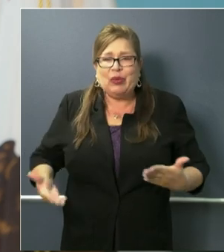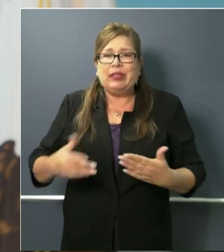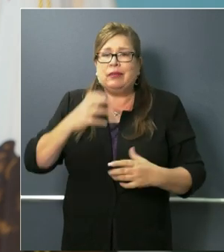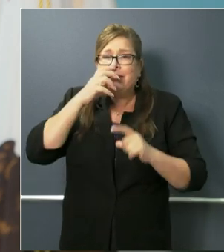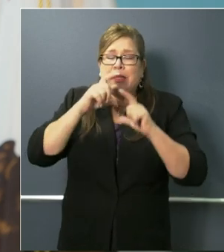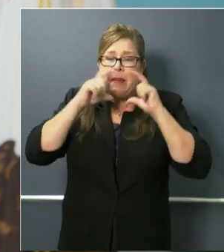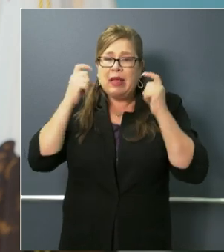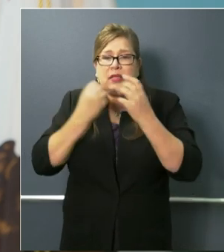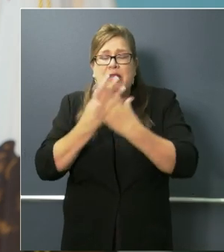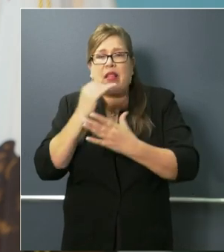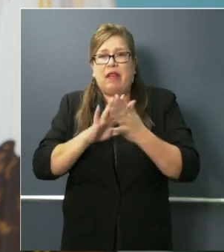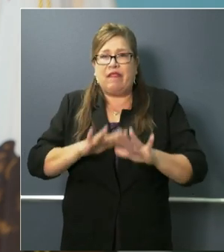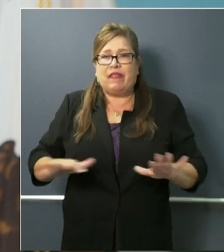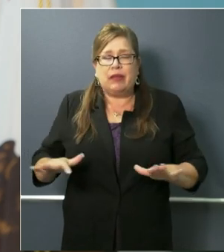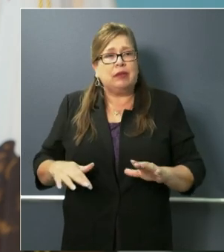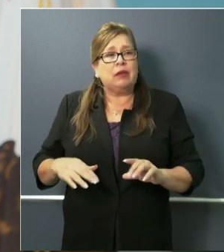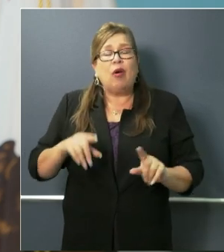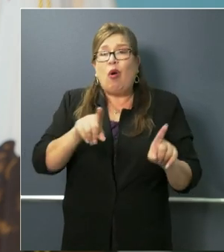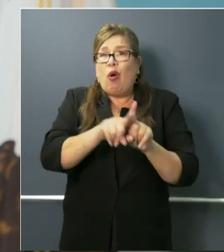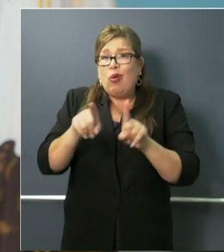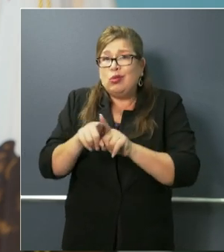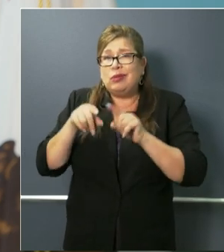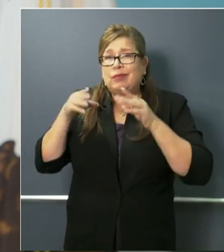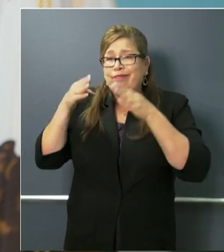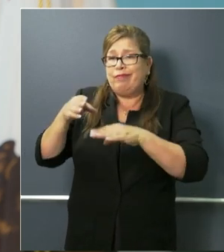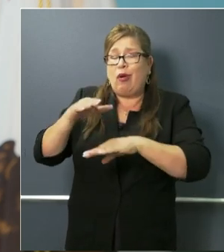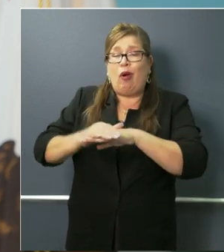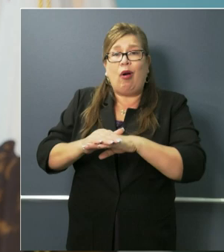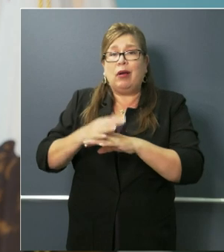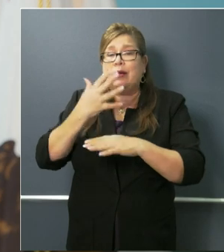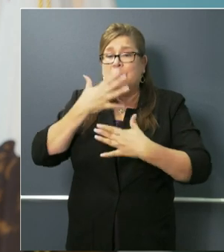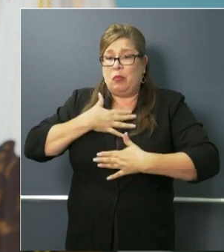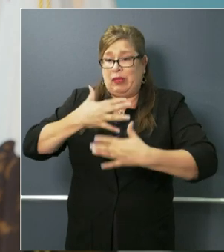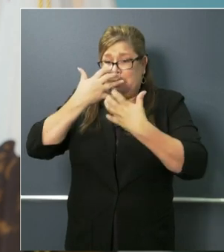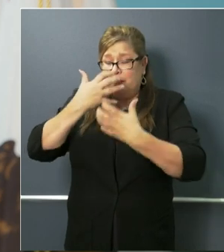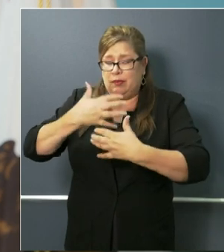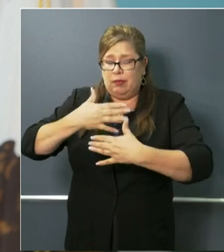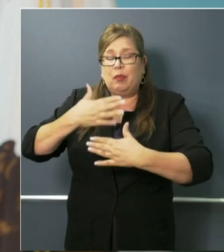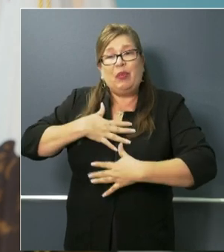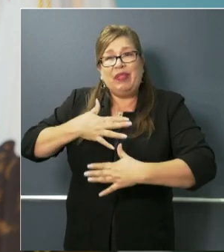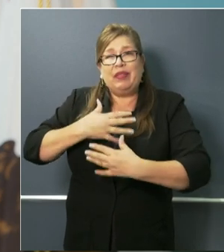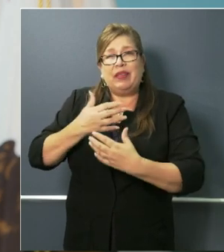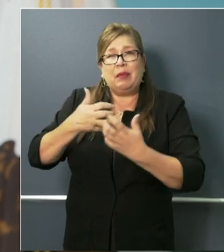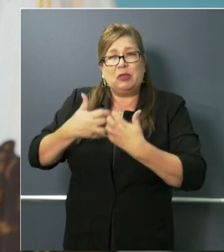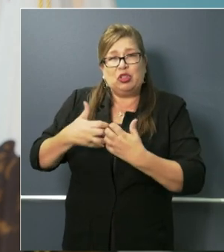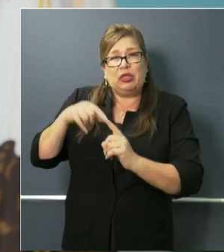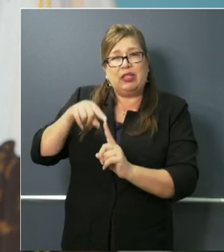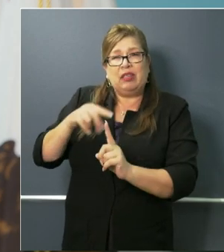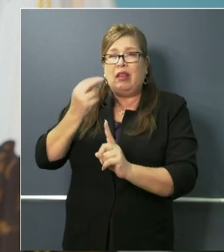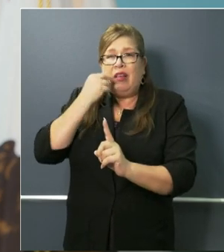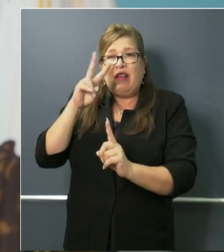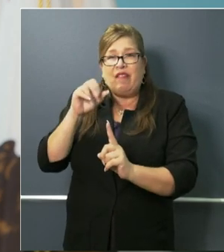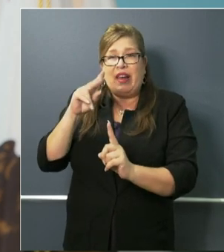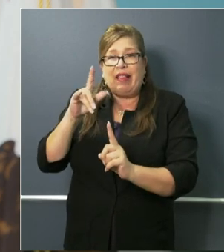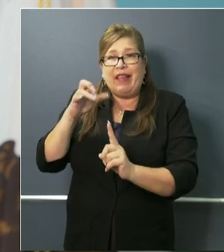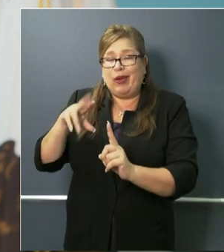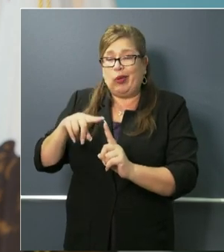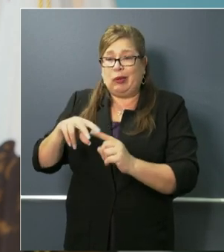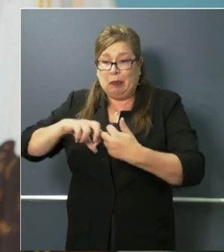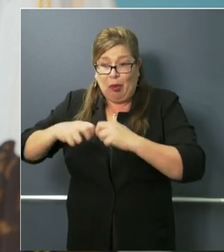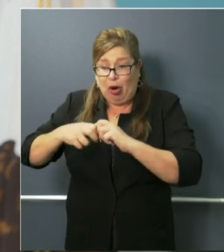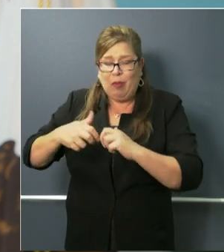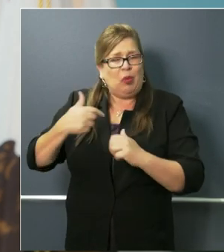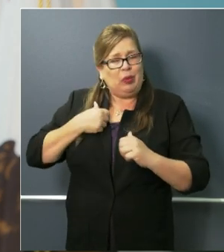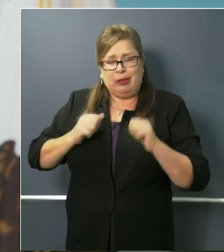ventilators, refurbishing ventilators, not finger-pointing. But at the issue of testing, I own that and you deserve